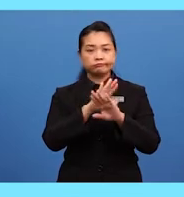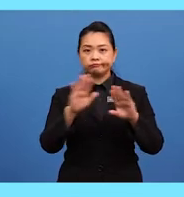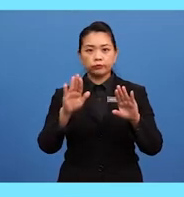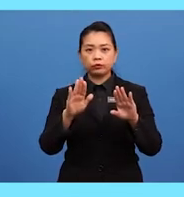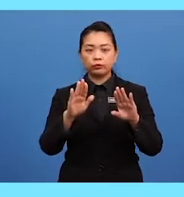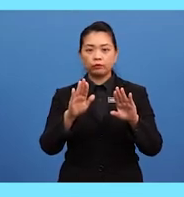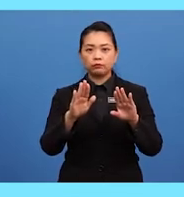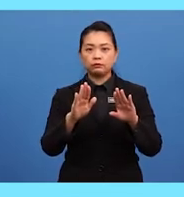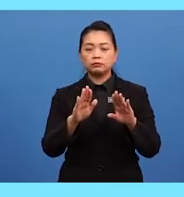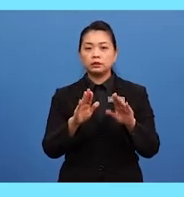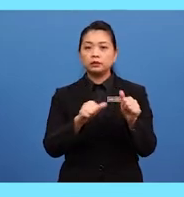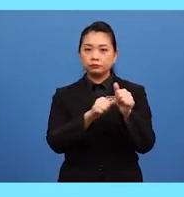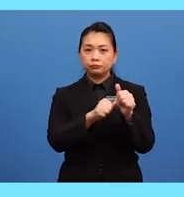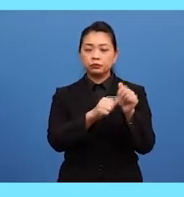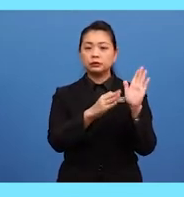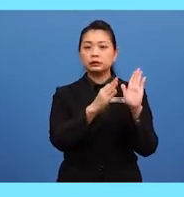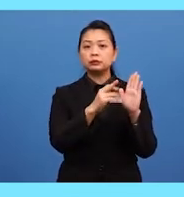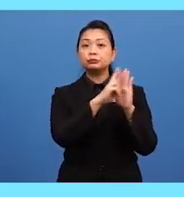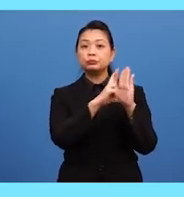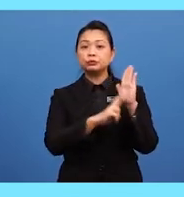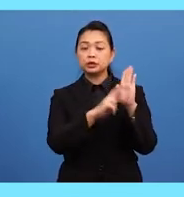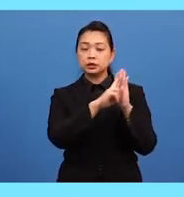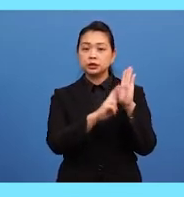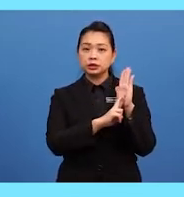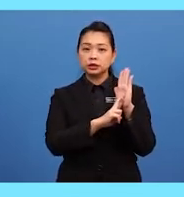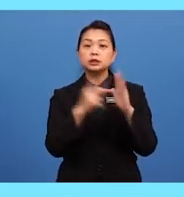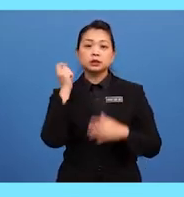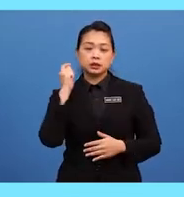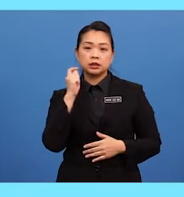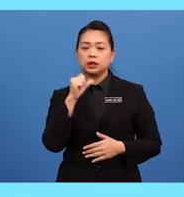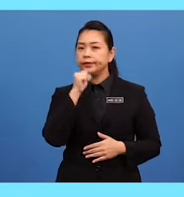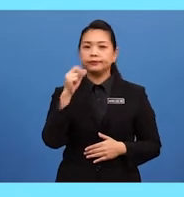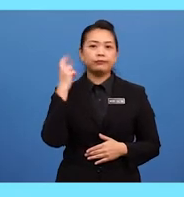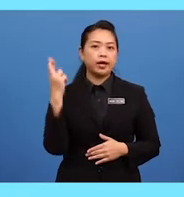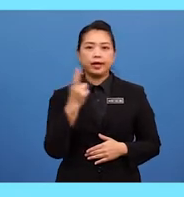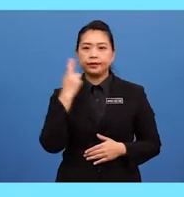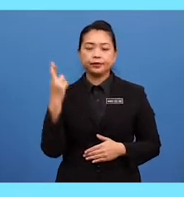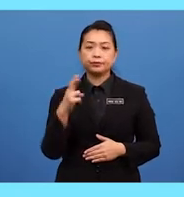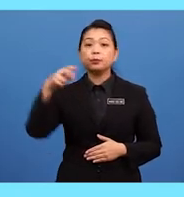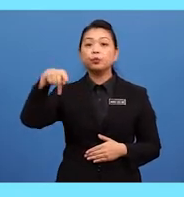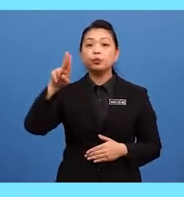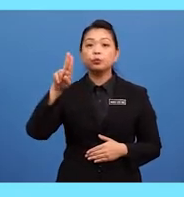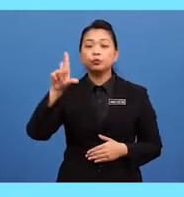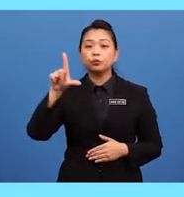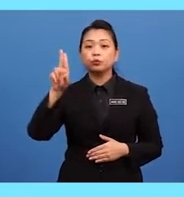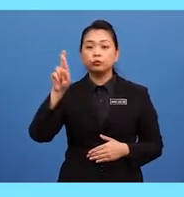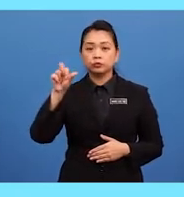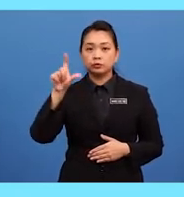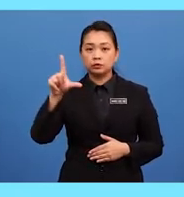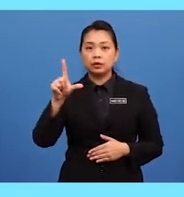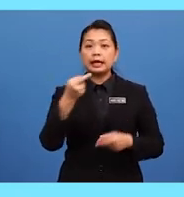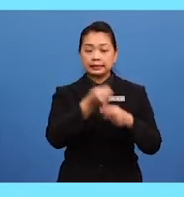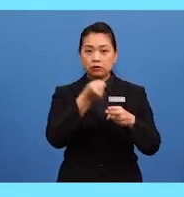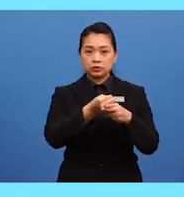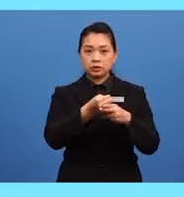of these rules. This group is called the irregular plural nouns. Among